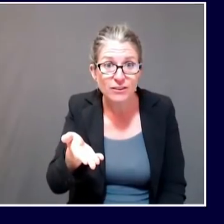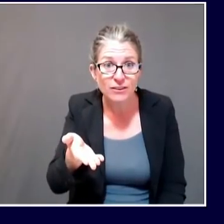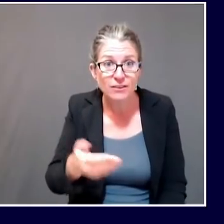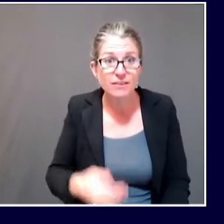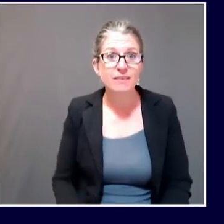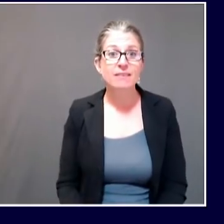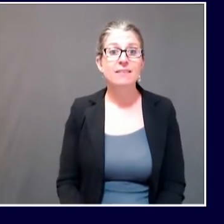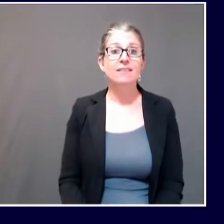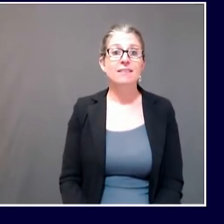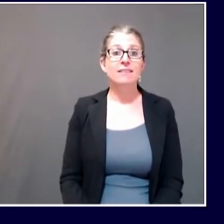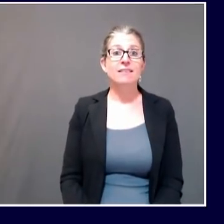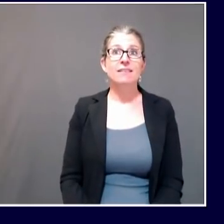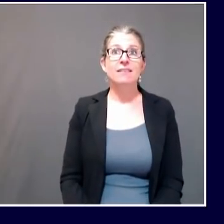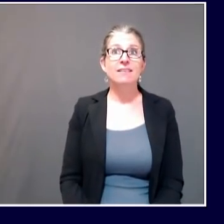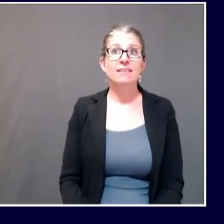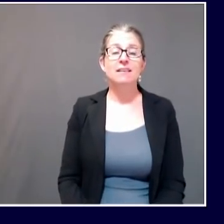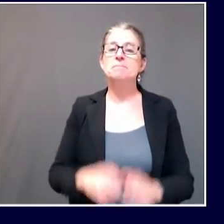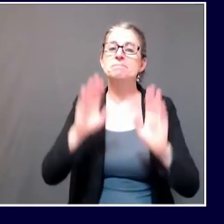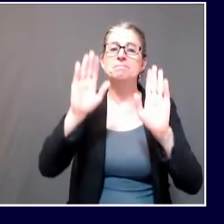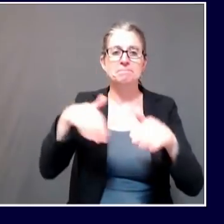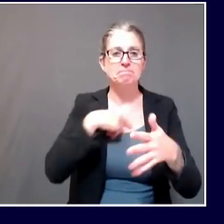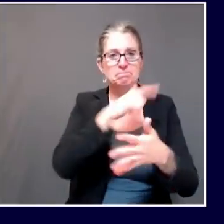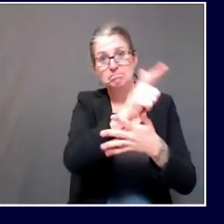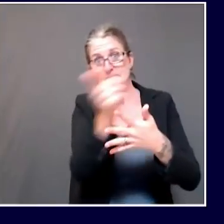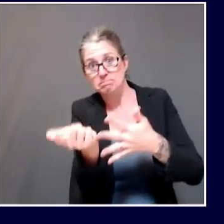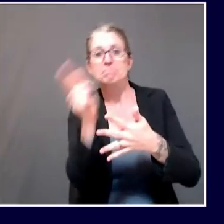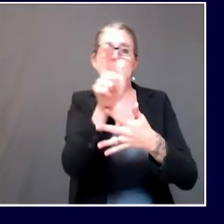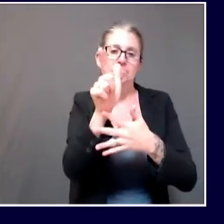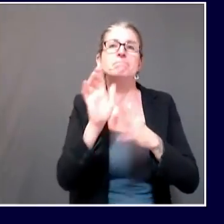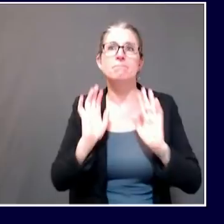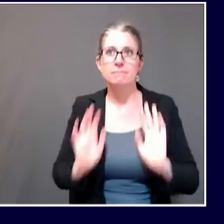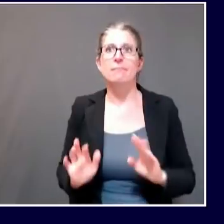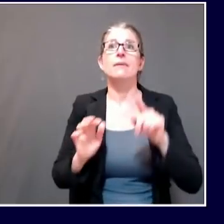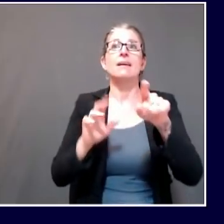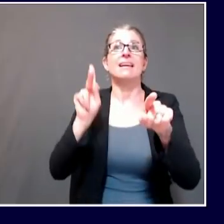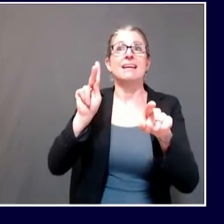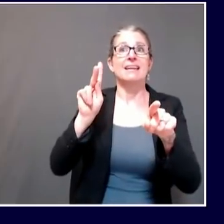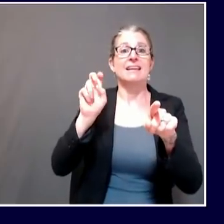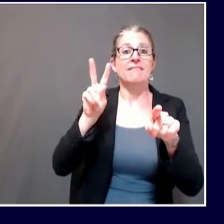We'll come back to Ashley in just a moment while we turn to Kevin Miller at the Press-Herald.